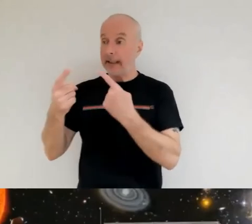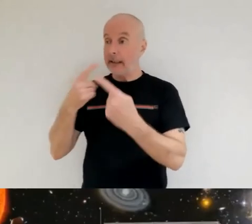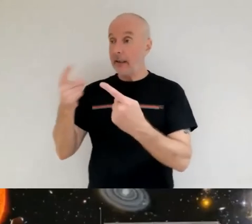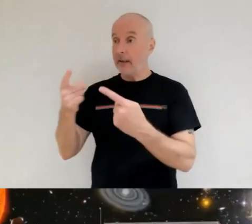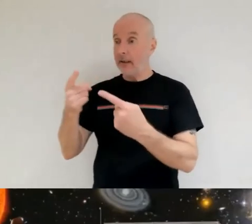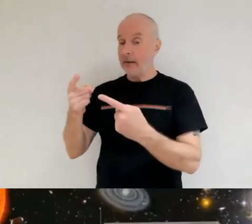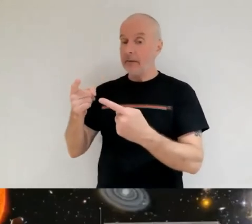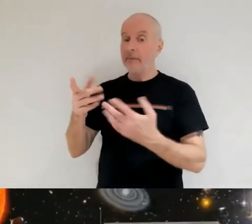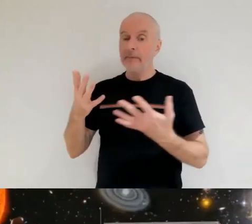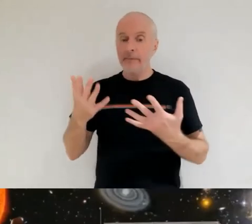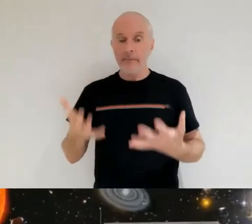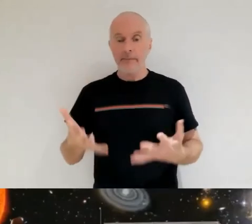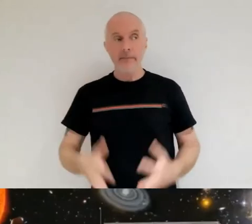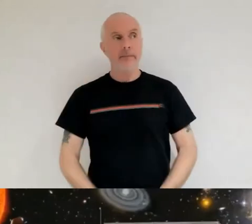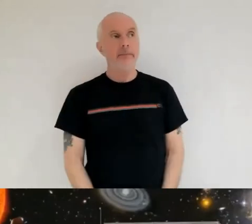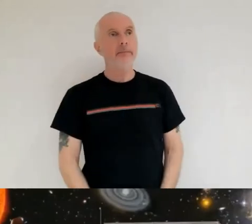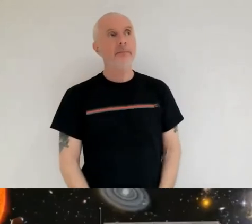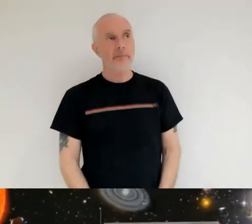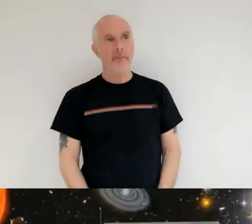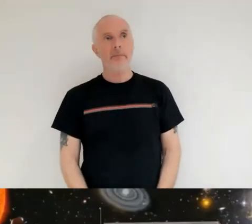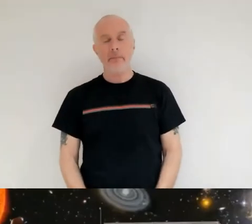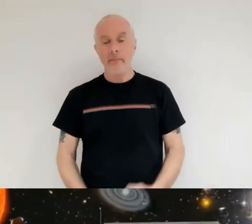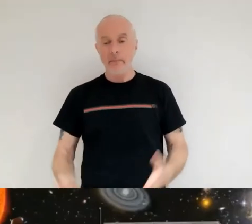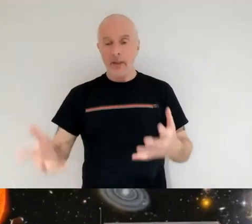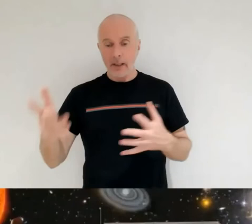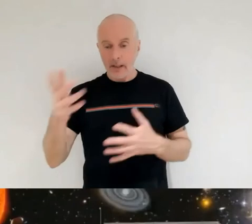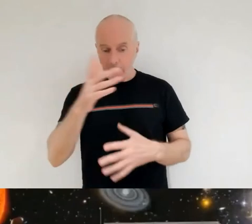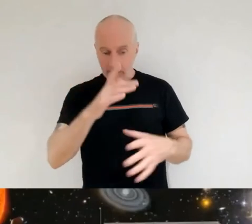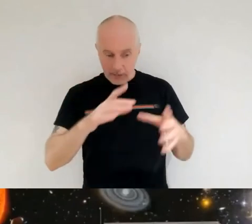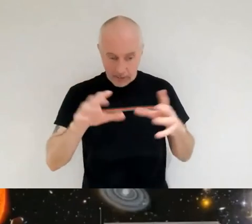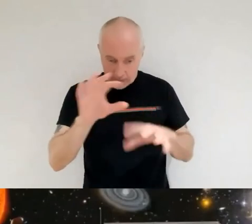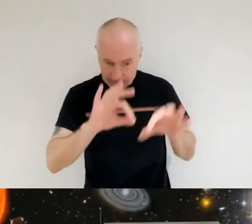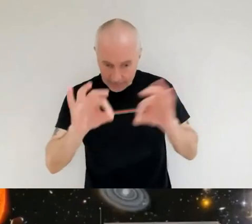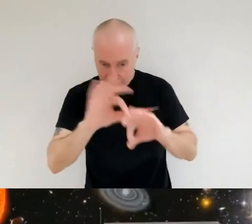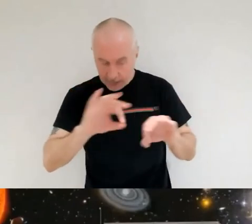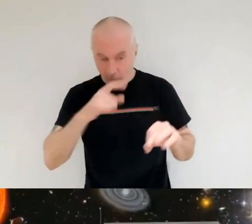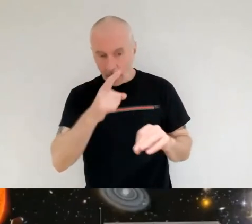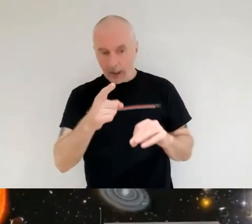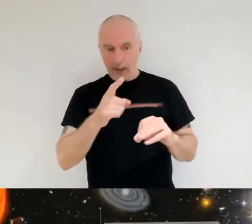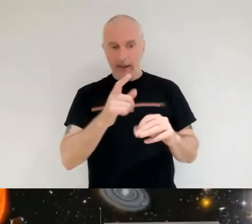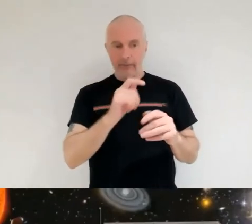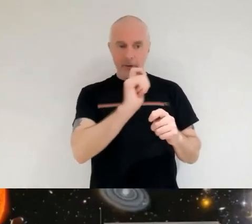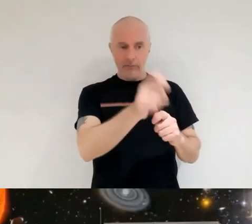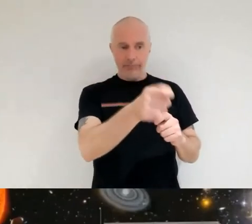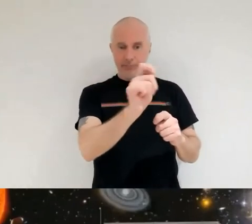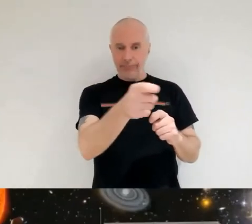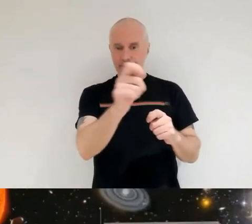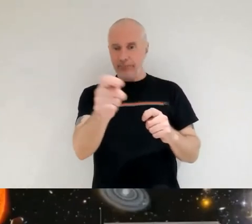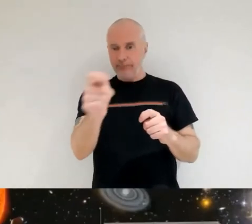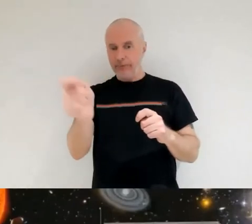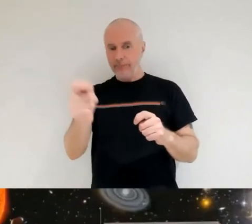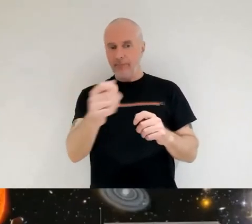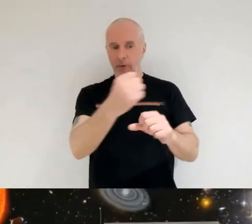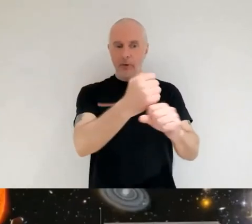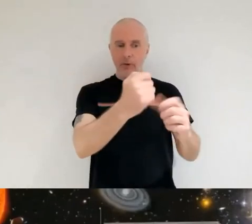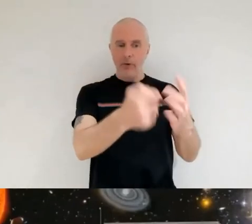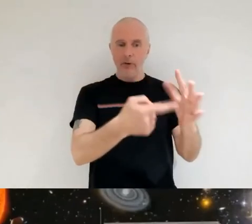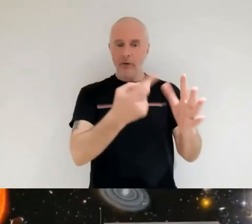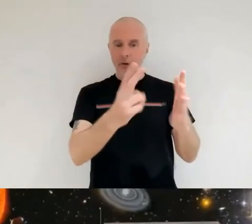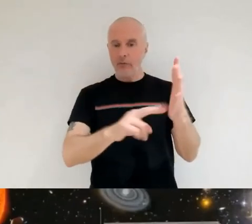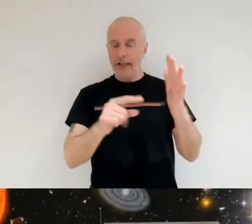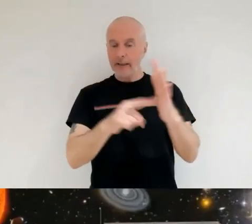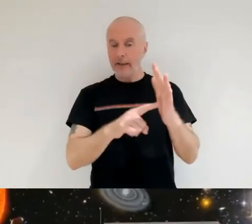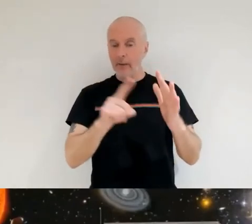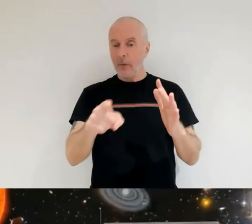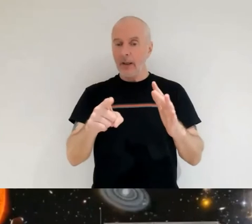scientists who will submit grant applications for time on the telescope and they will be observing a particular thing